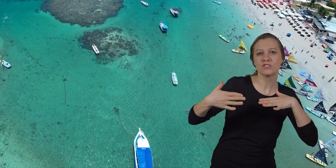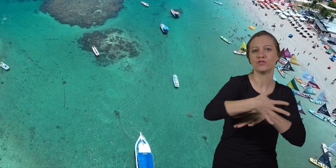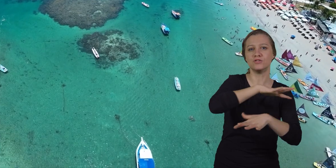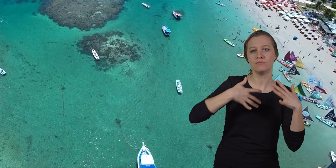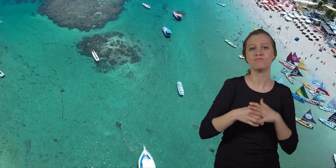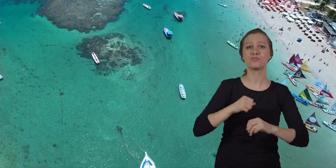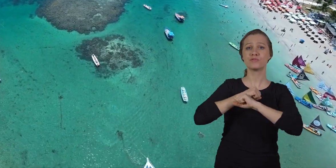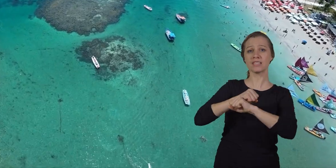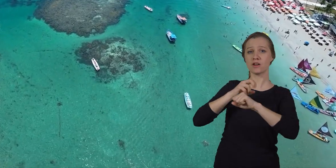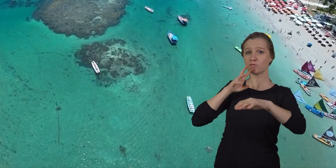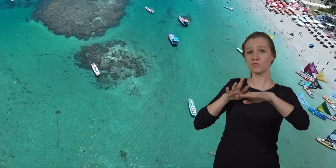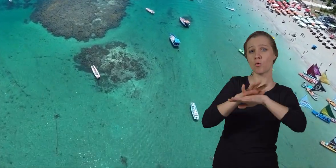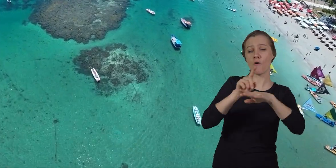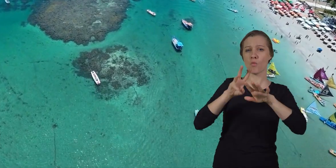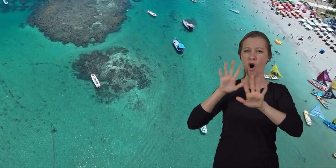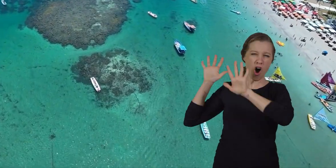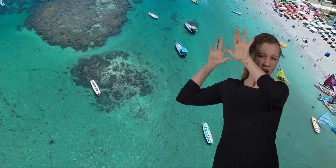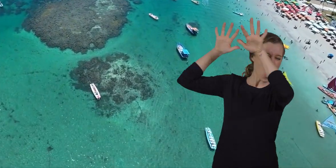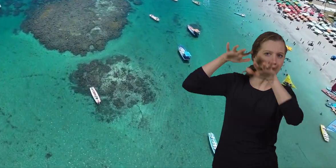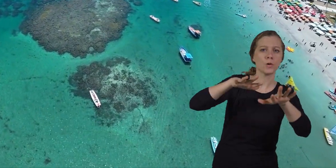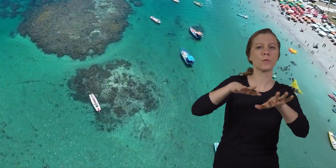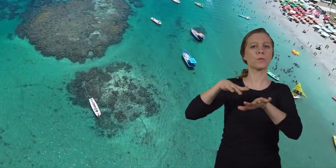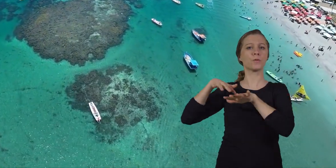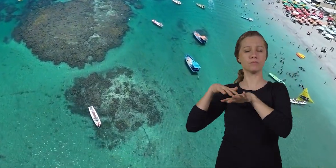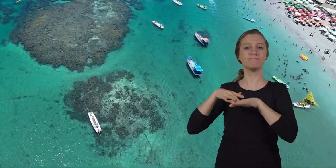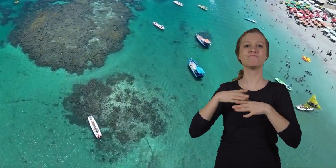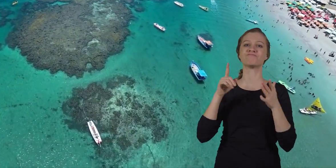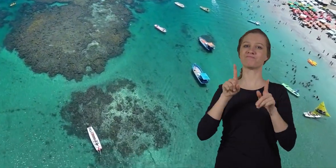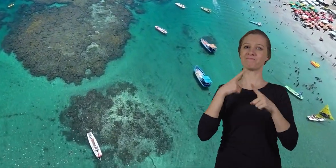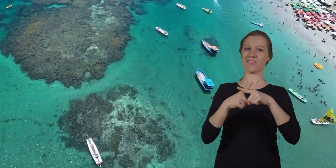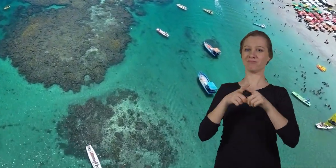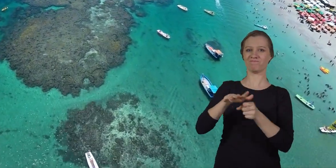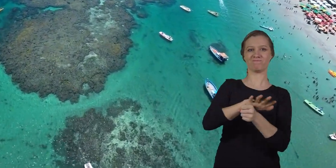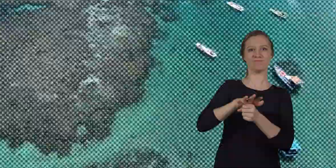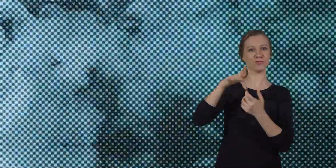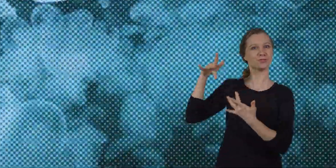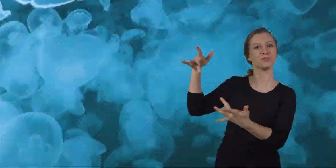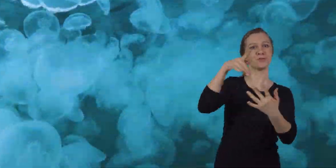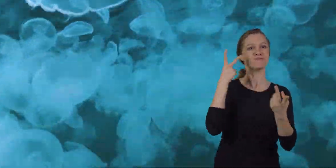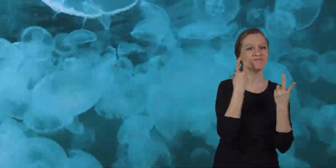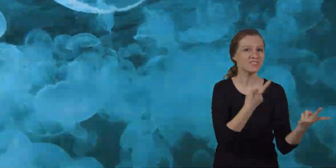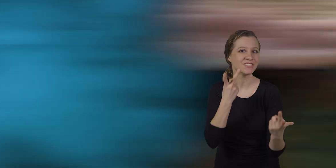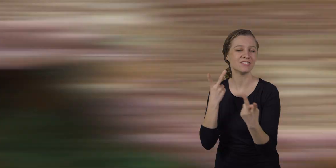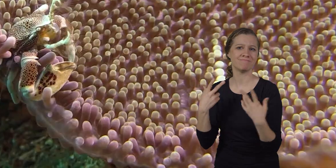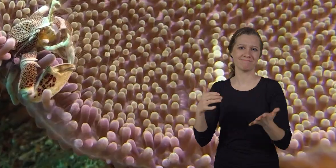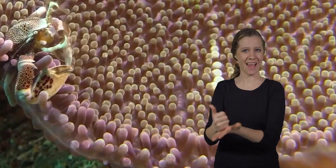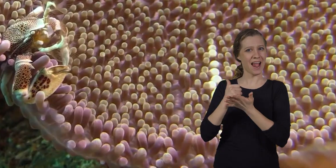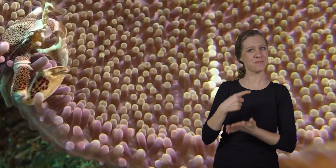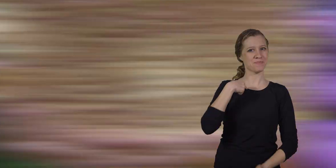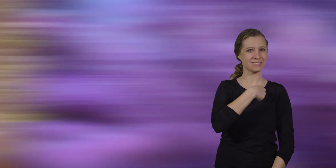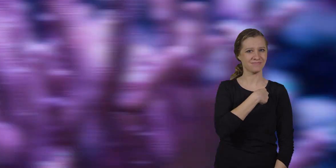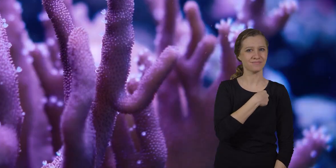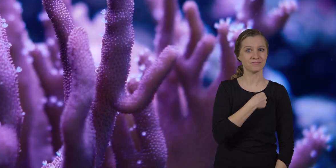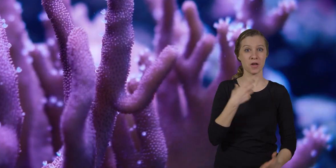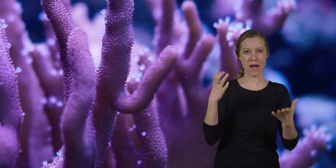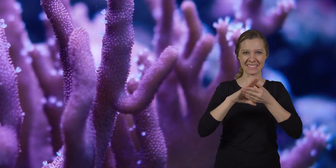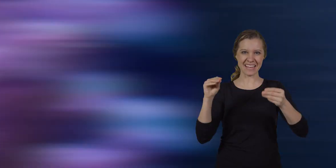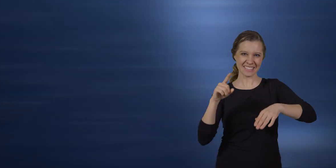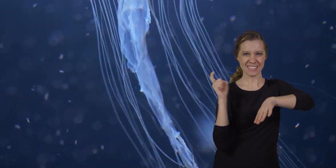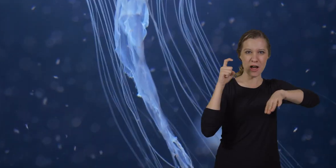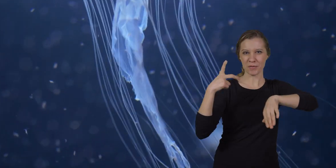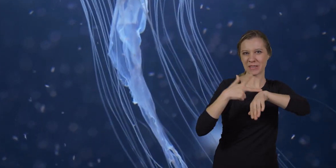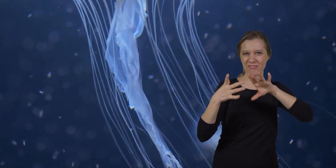and are hubs for tourism that seems pretty helpful to us want to try to say nigerian three times